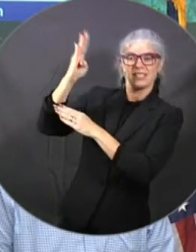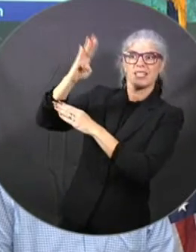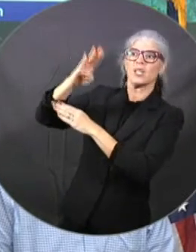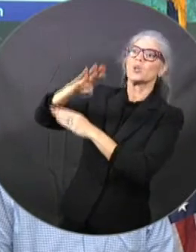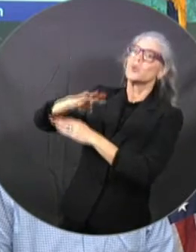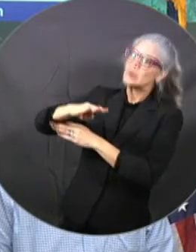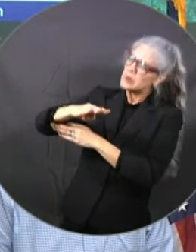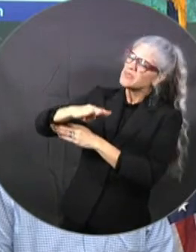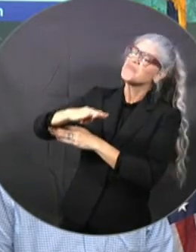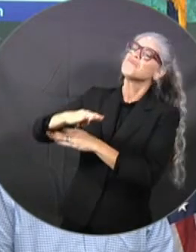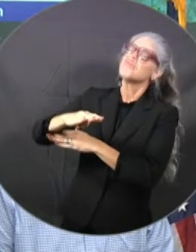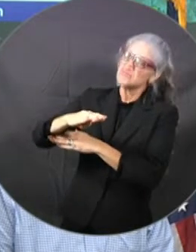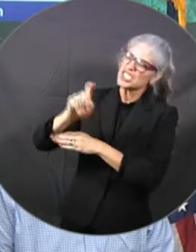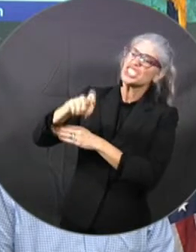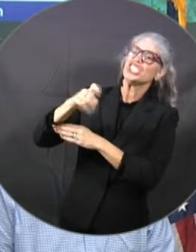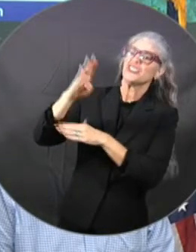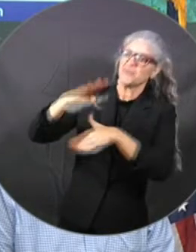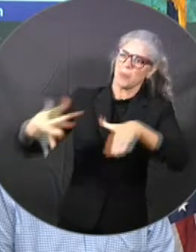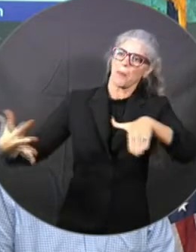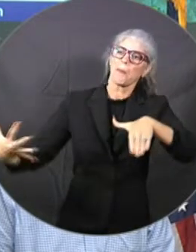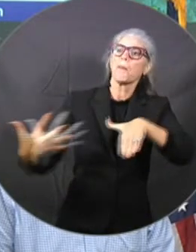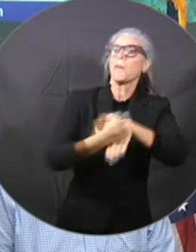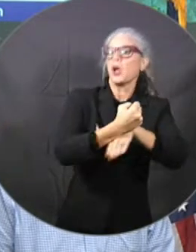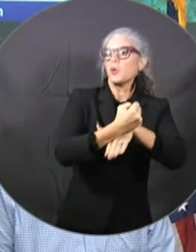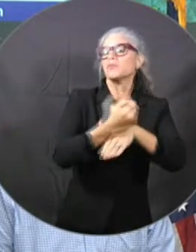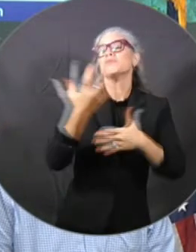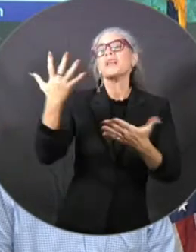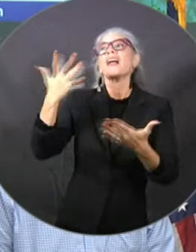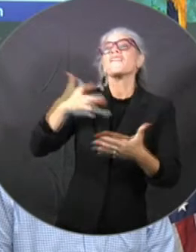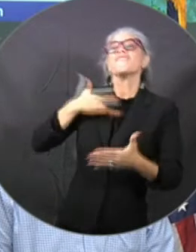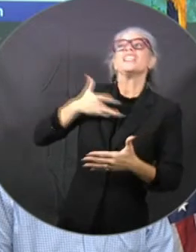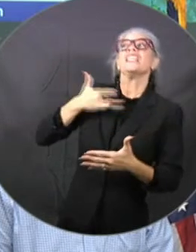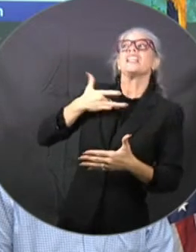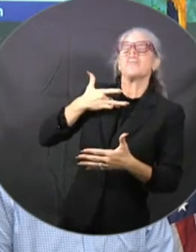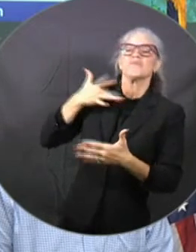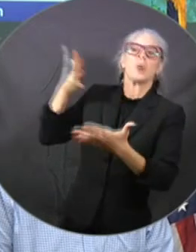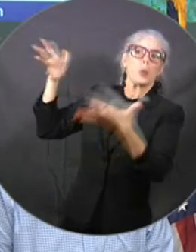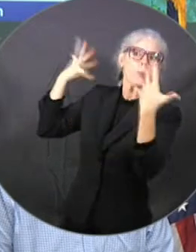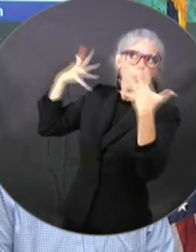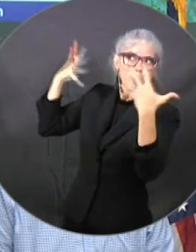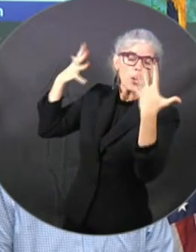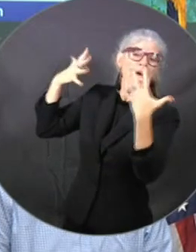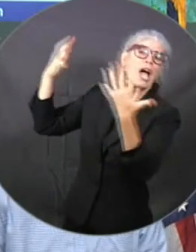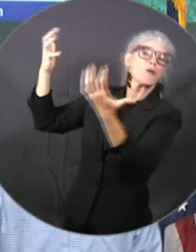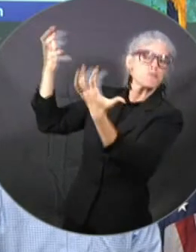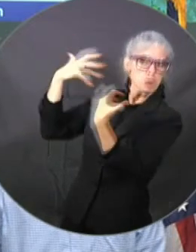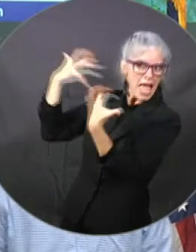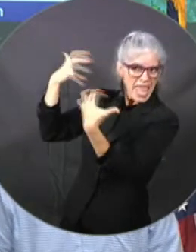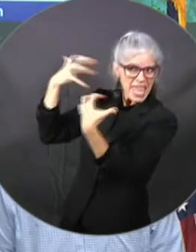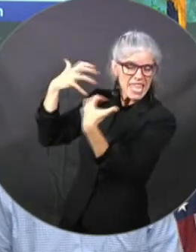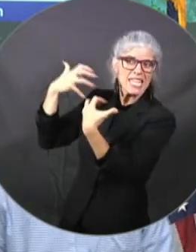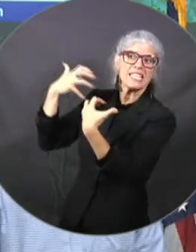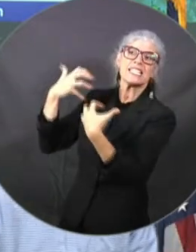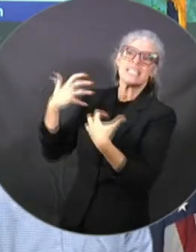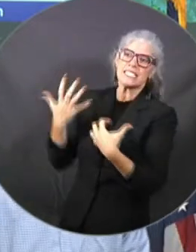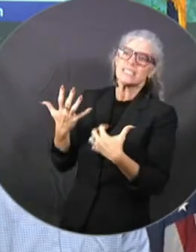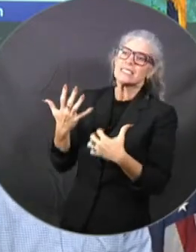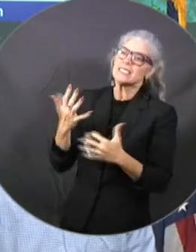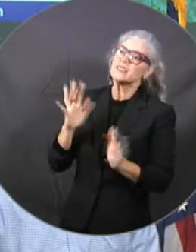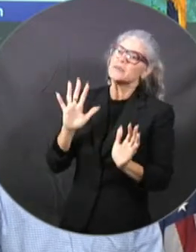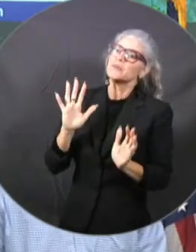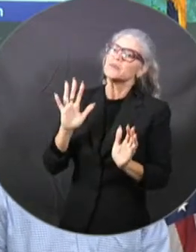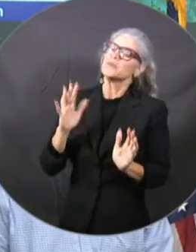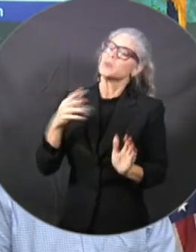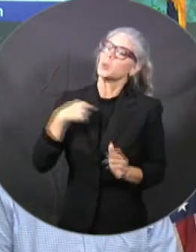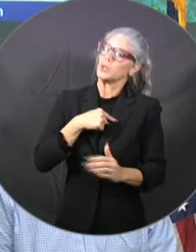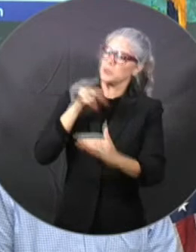wind and and and some some rain and whatnot. So so just understand that that's what it's looking like. I think as